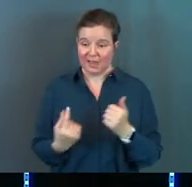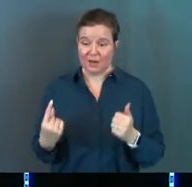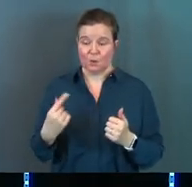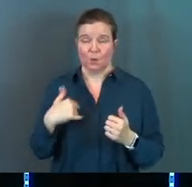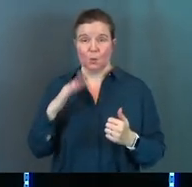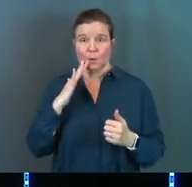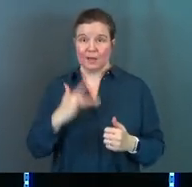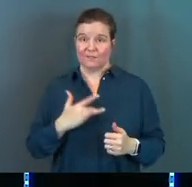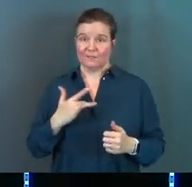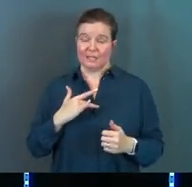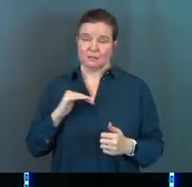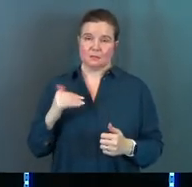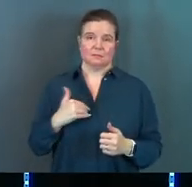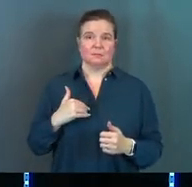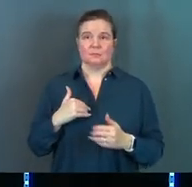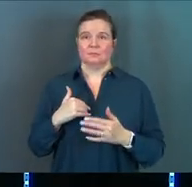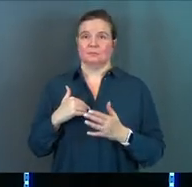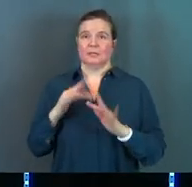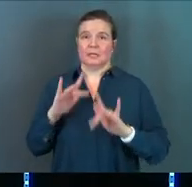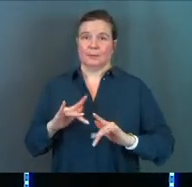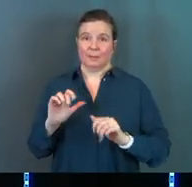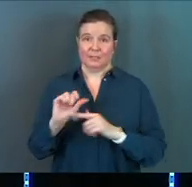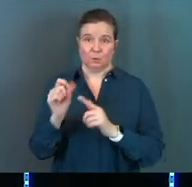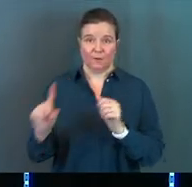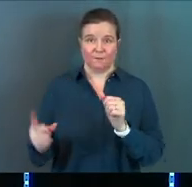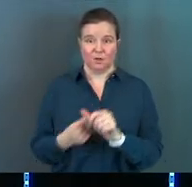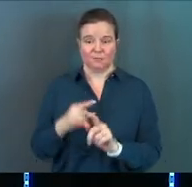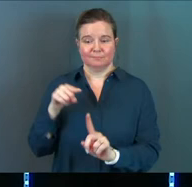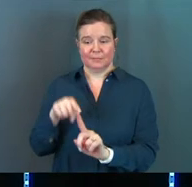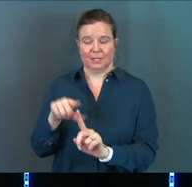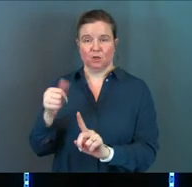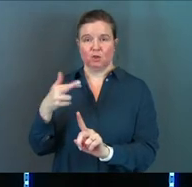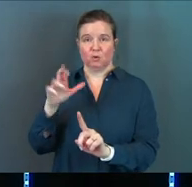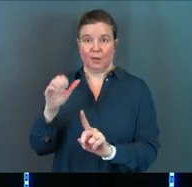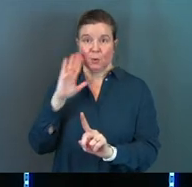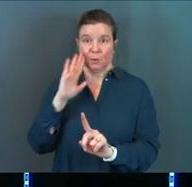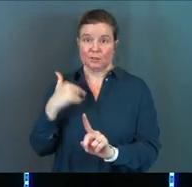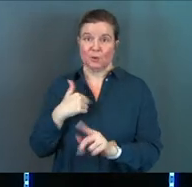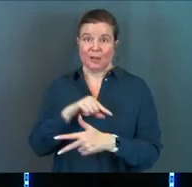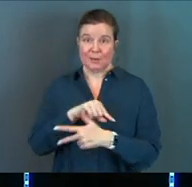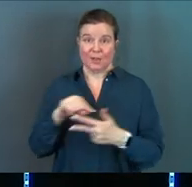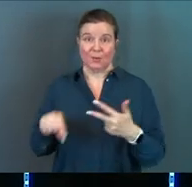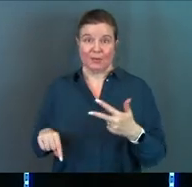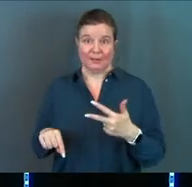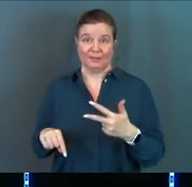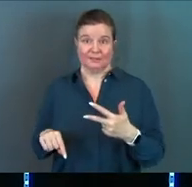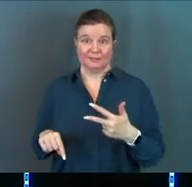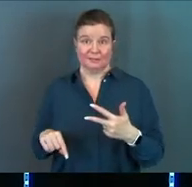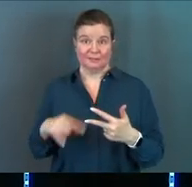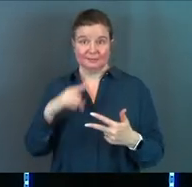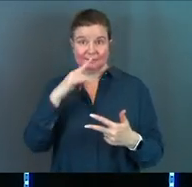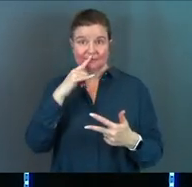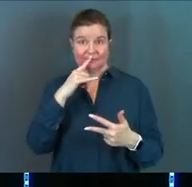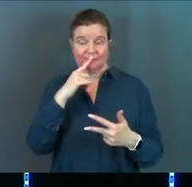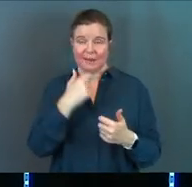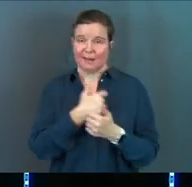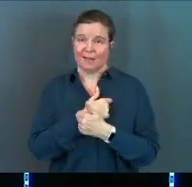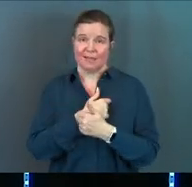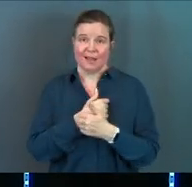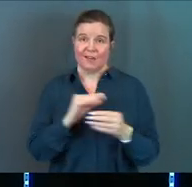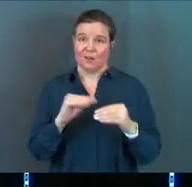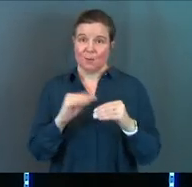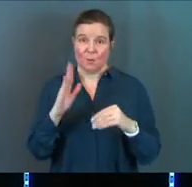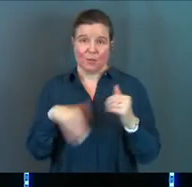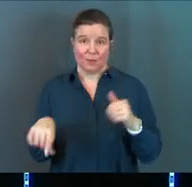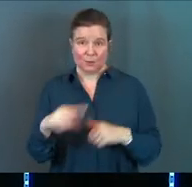anybody's going to feel compassion about a situation first, it's going to be Gracie. See, I've got my three. I love them